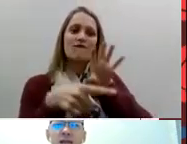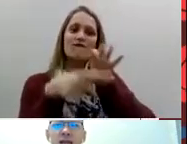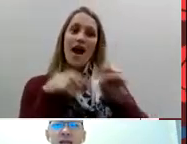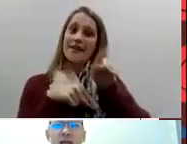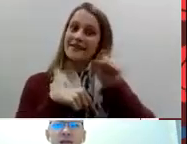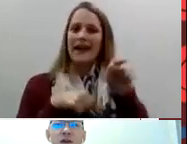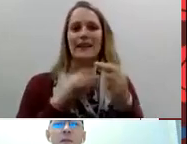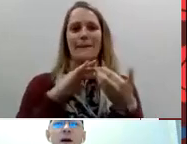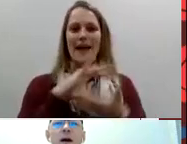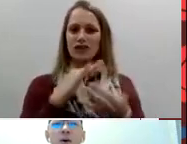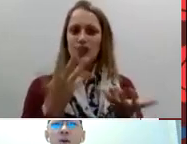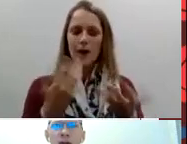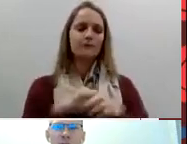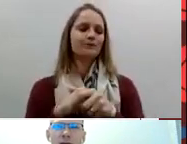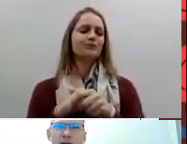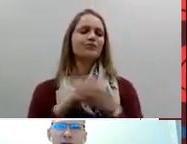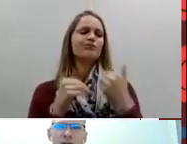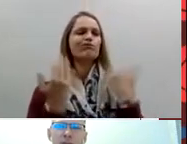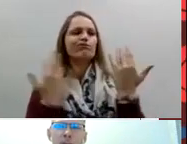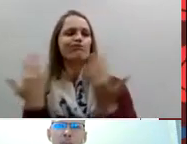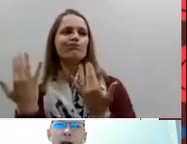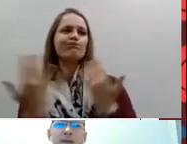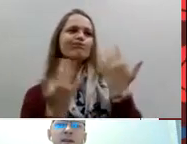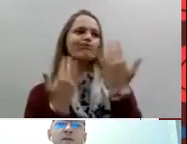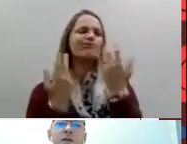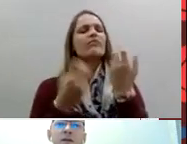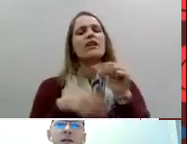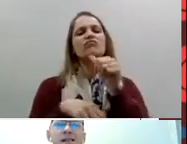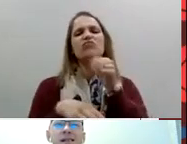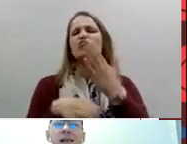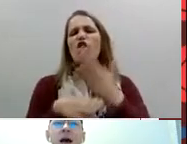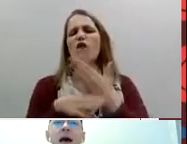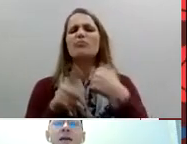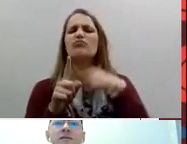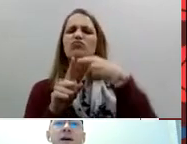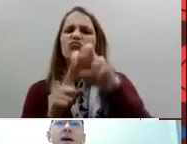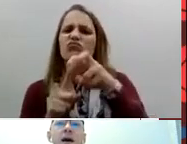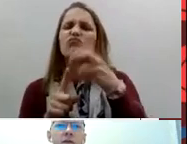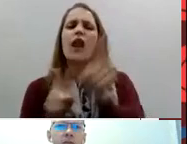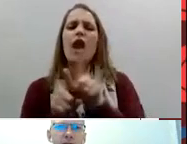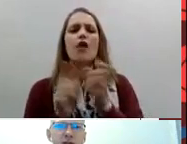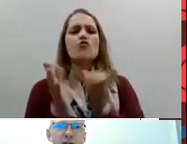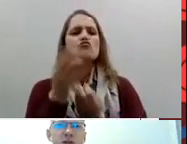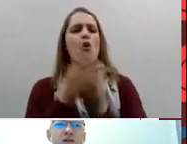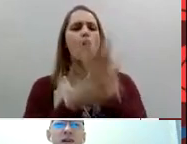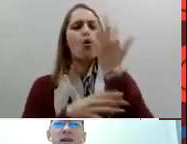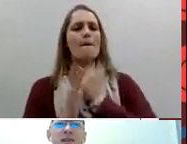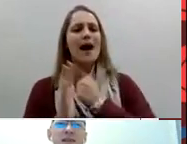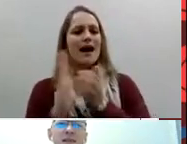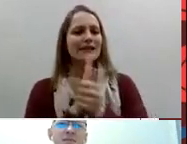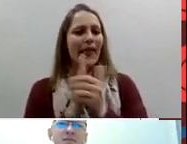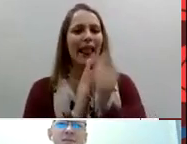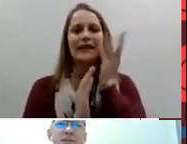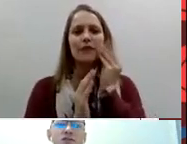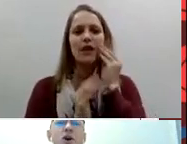hospitality is not my only passion I discovered that I had to find other passion so I